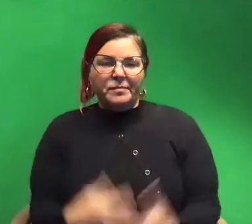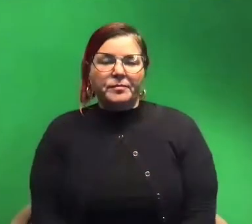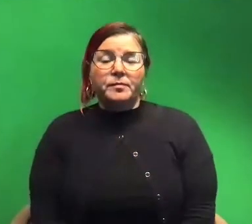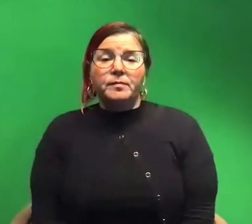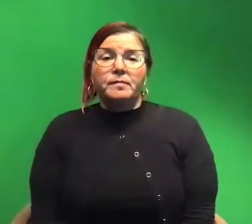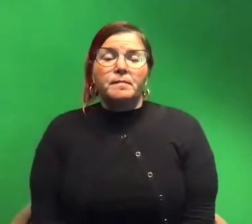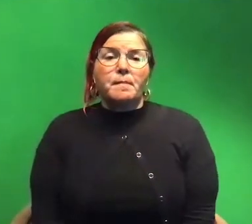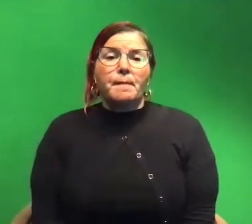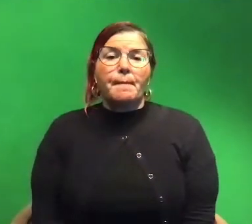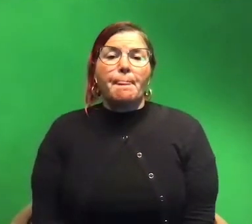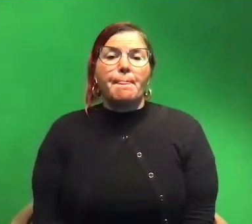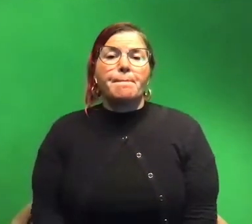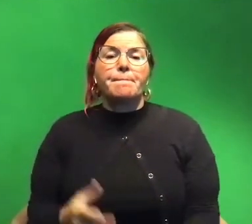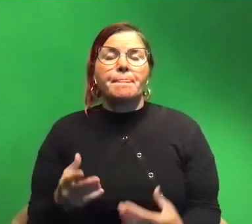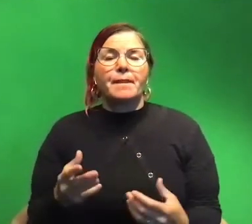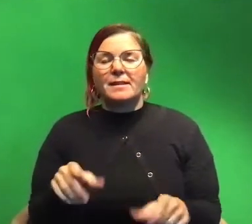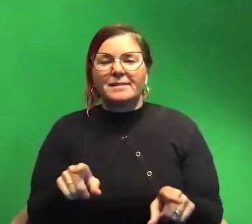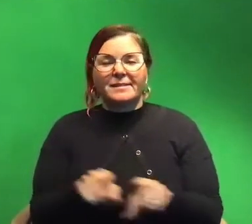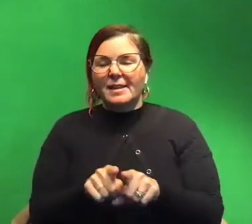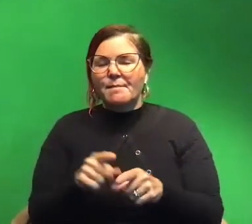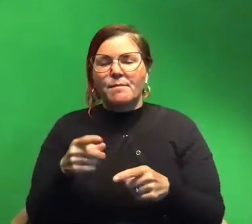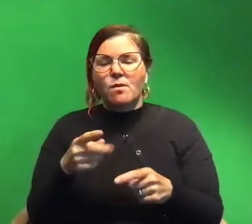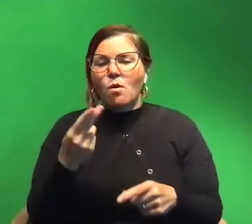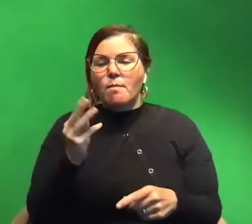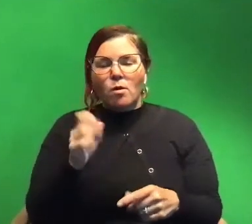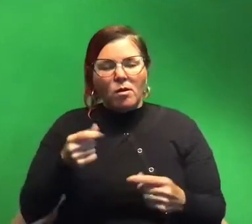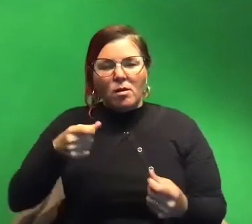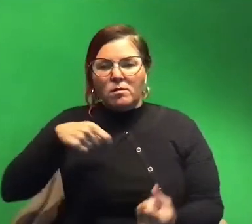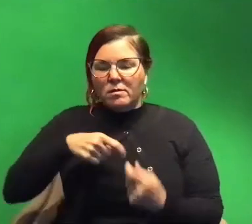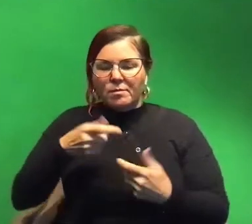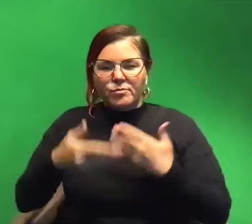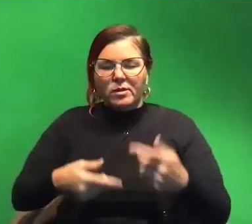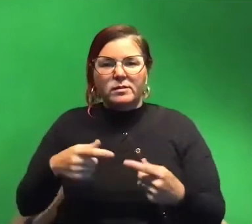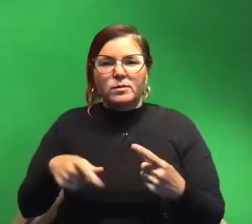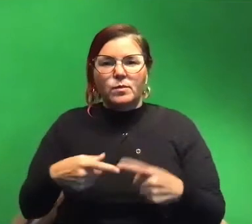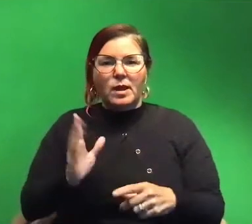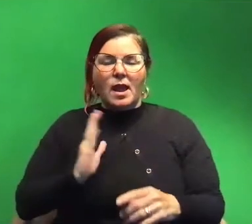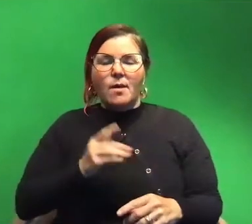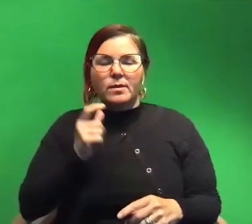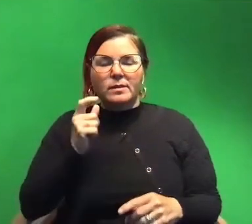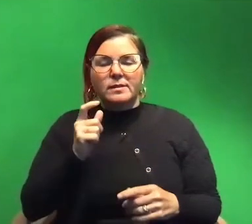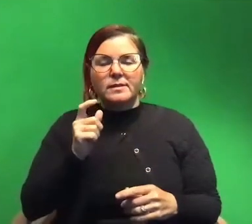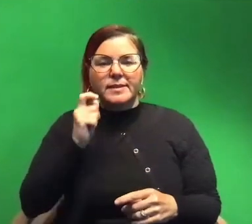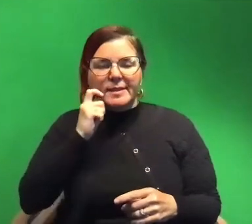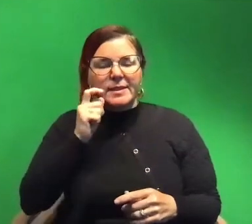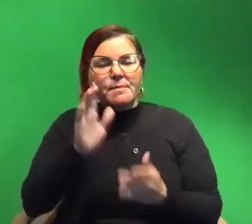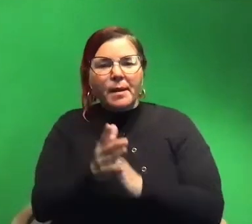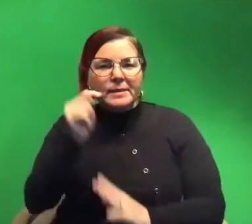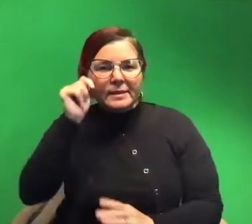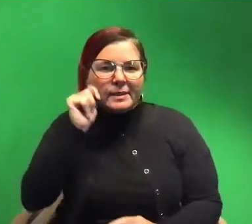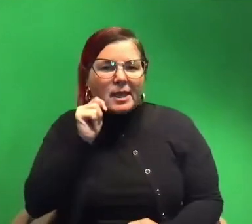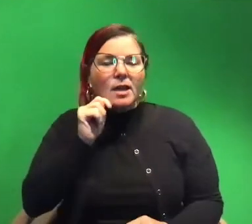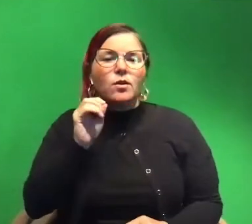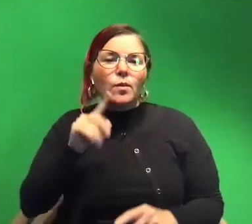that's gonna be made through like the same kind of hormonal pathway that happens when our skin tans or how we get different uh